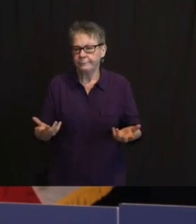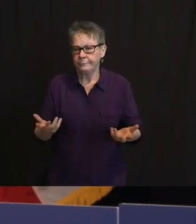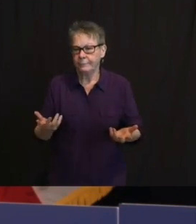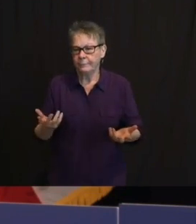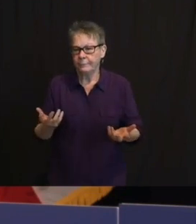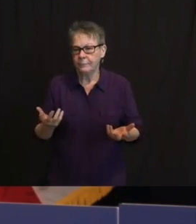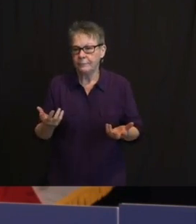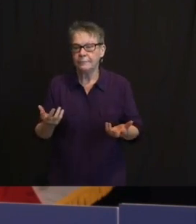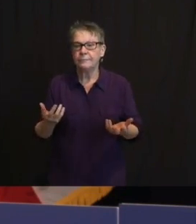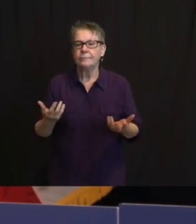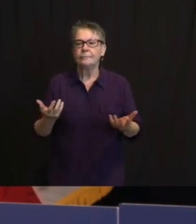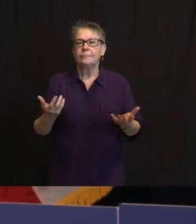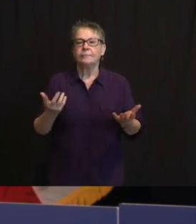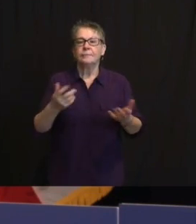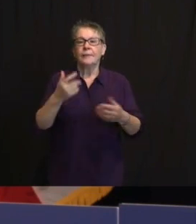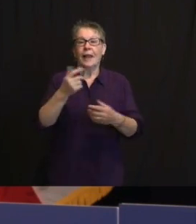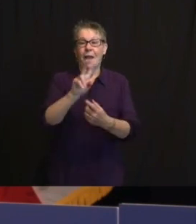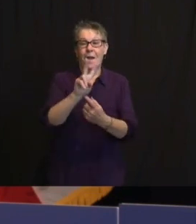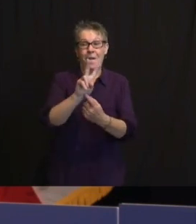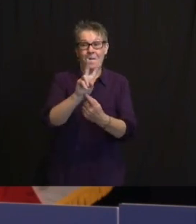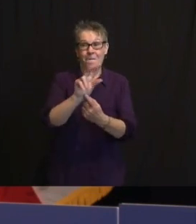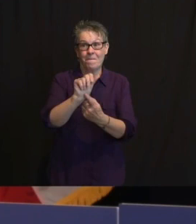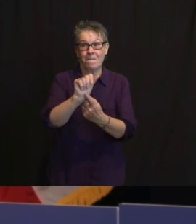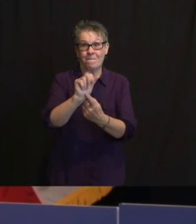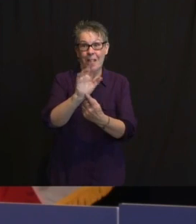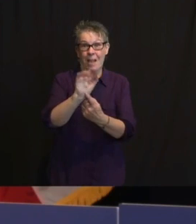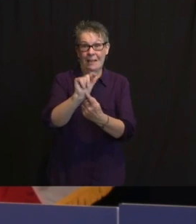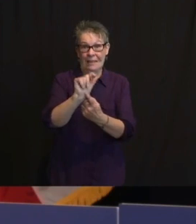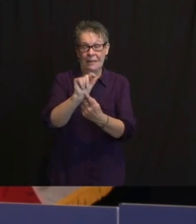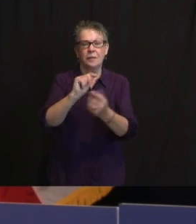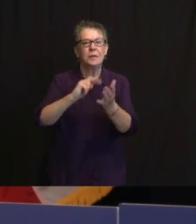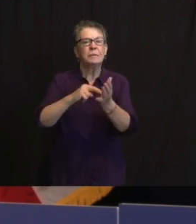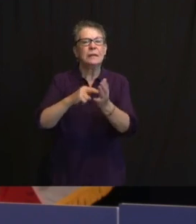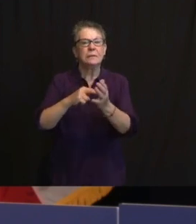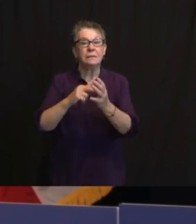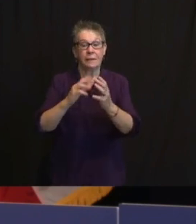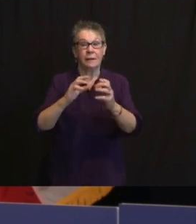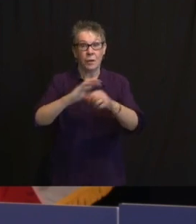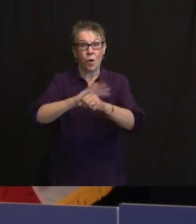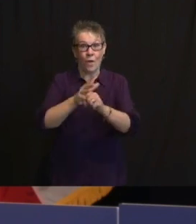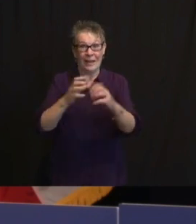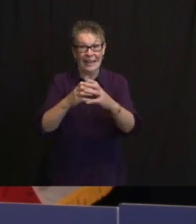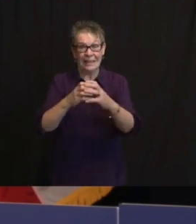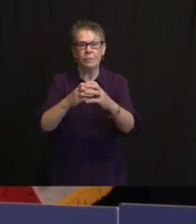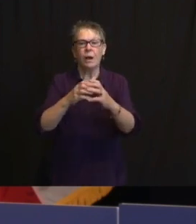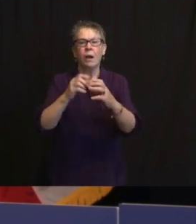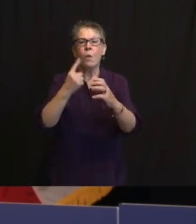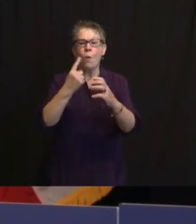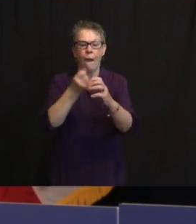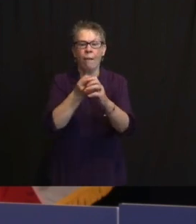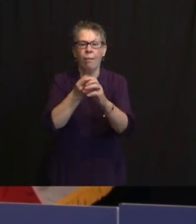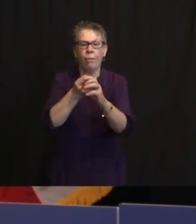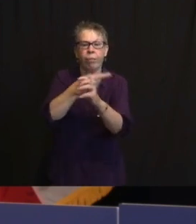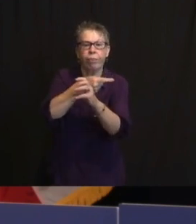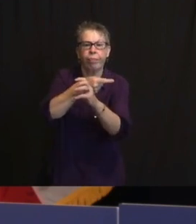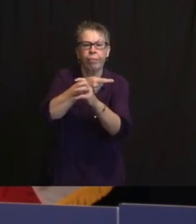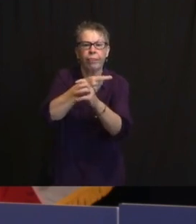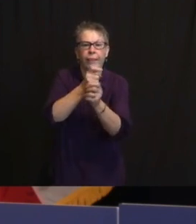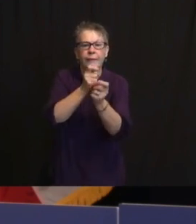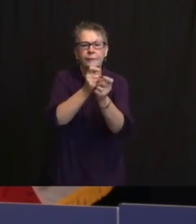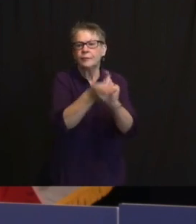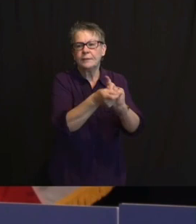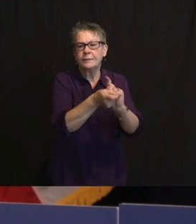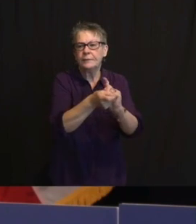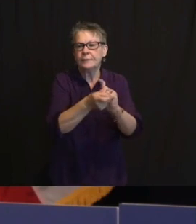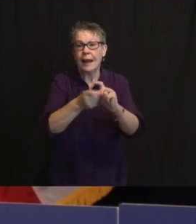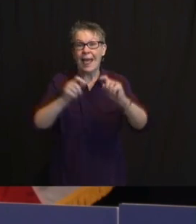IS ONE OF THESE VIRUSES THAT HAS MANAGED TO MUTATE IN SUCH A WAY THAT IT CAN STILL GRAB ON WELL, MAYBE EVEN BETTER THAN THE OTHER ONE,